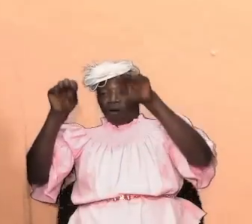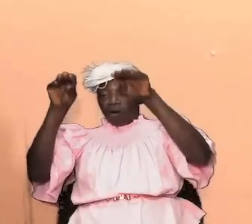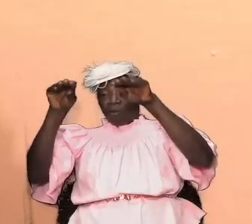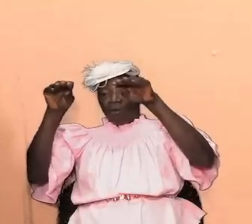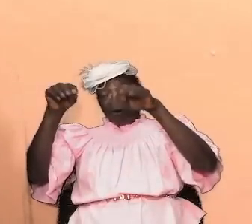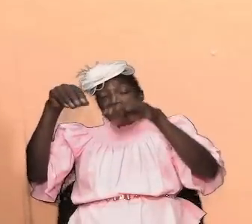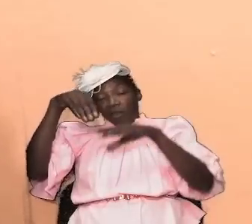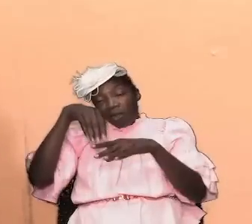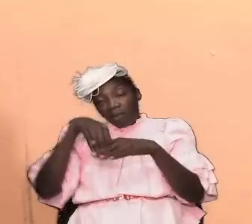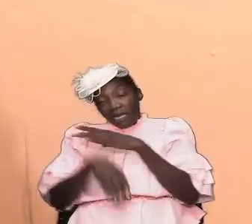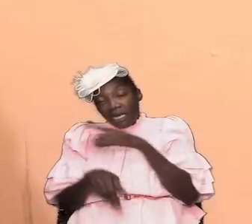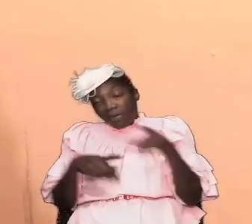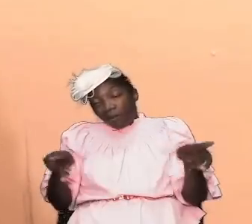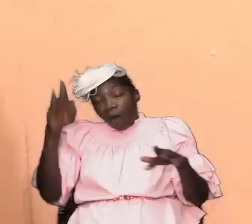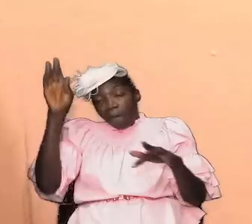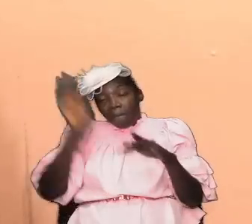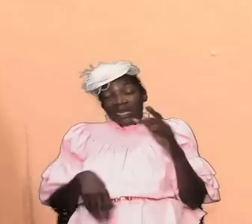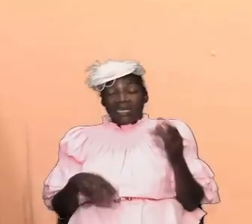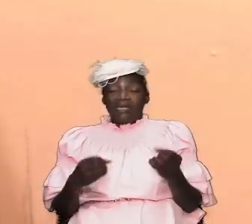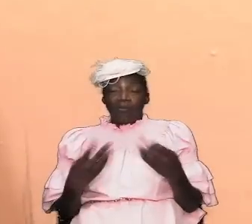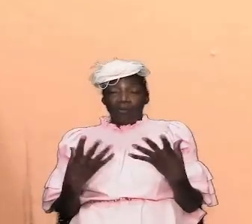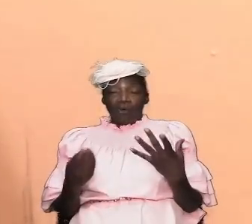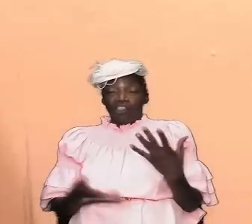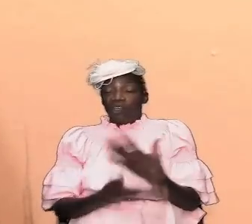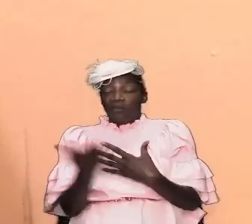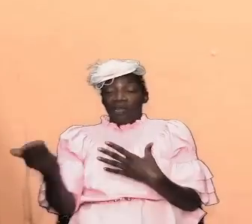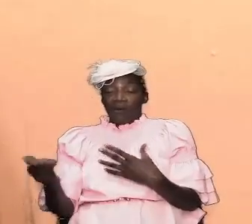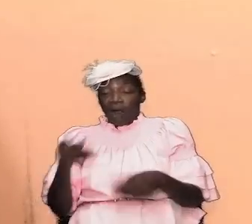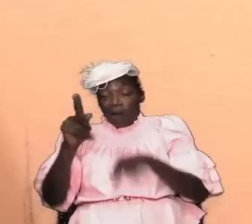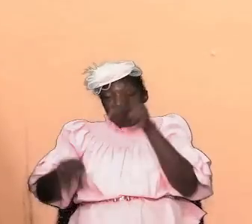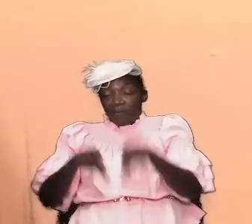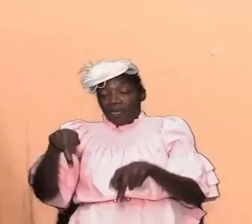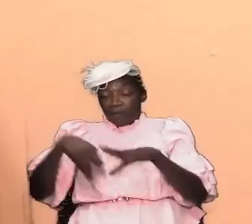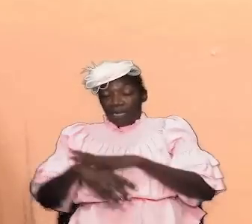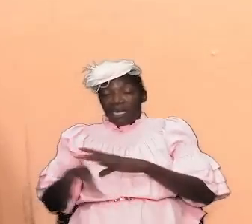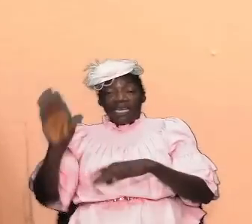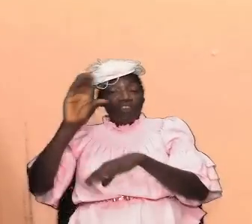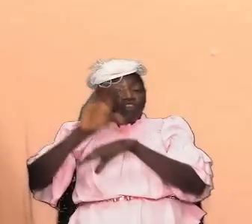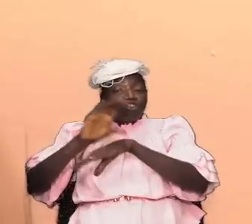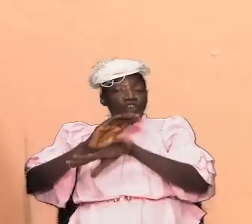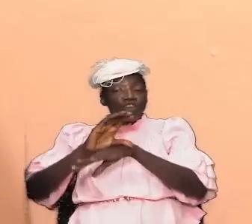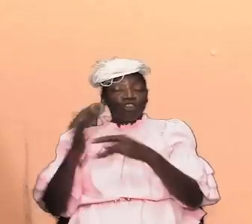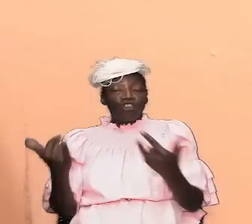a whole lot there are folks in the church today who